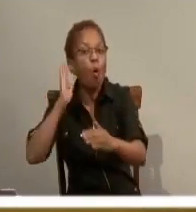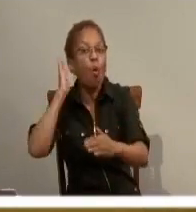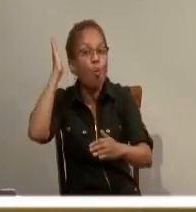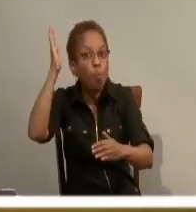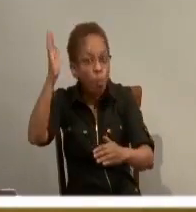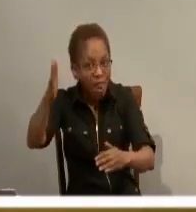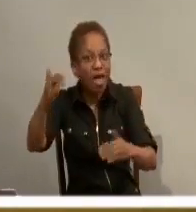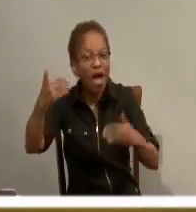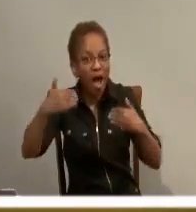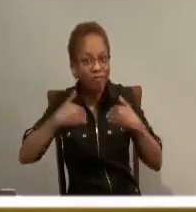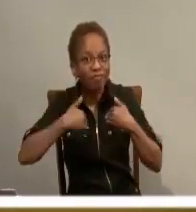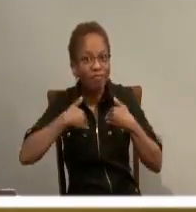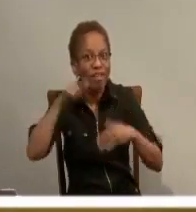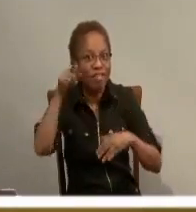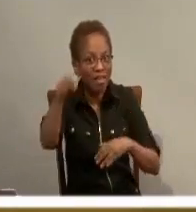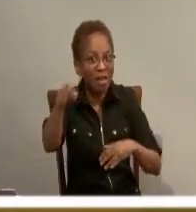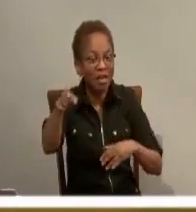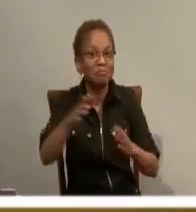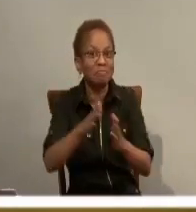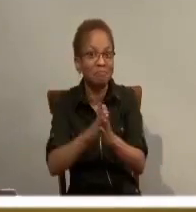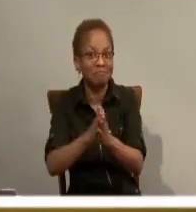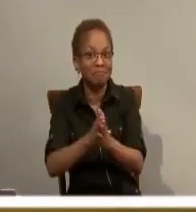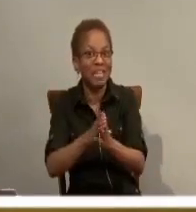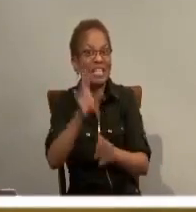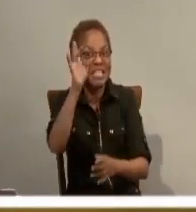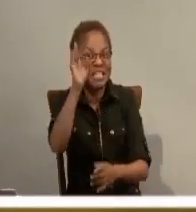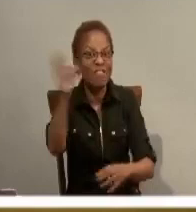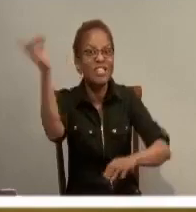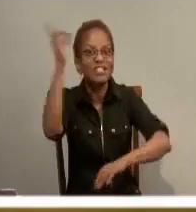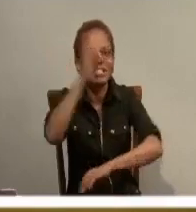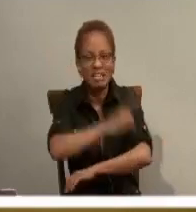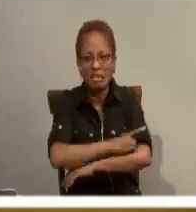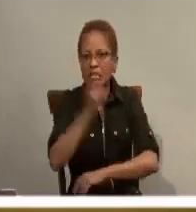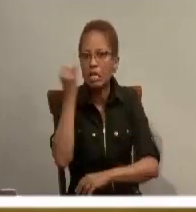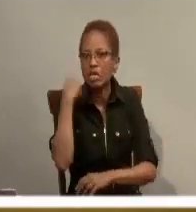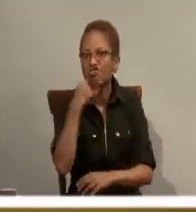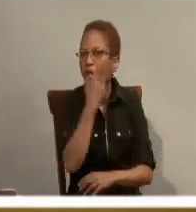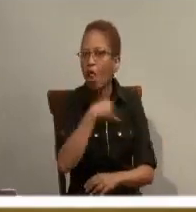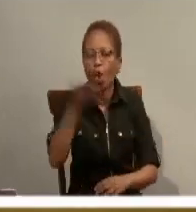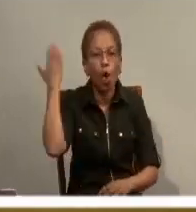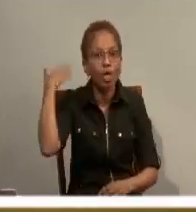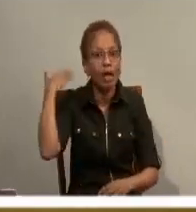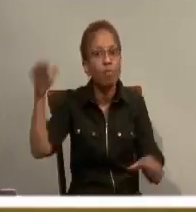And then that feast is a seven-day feast. They were serious about marriage.